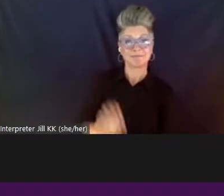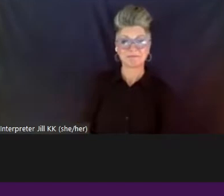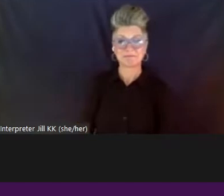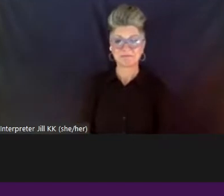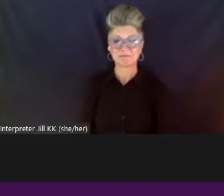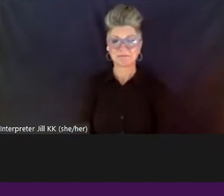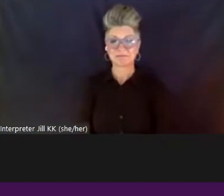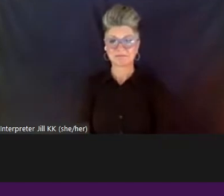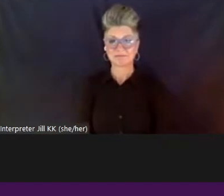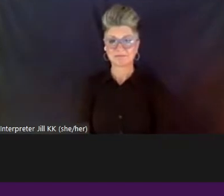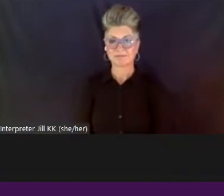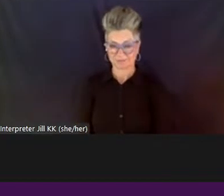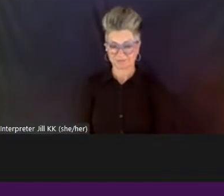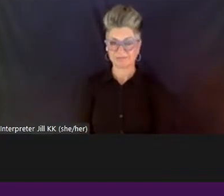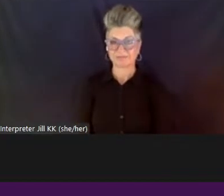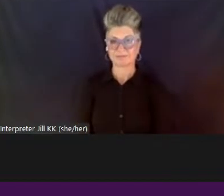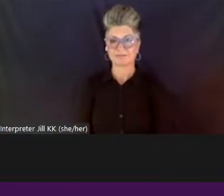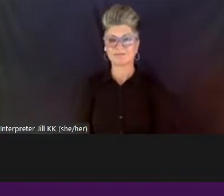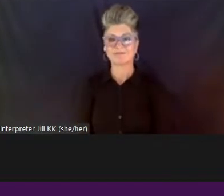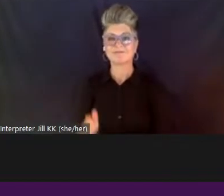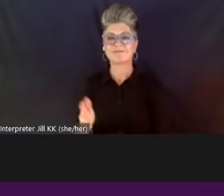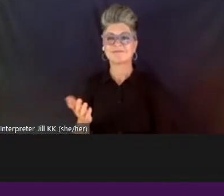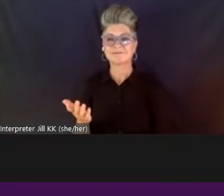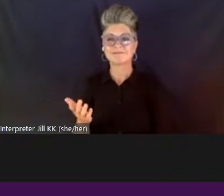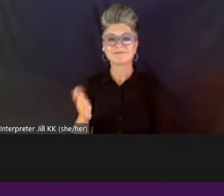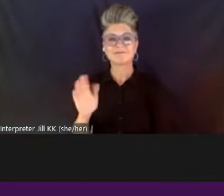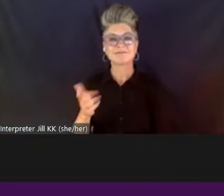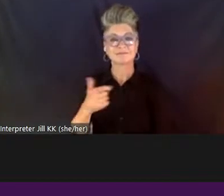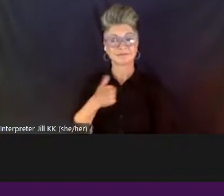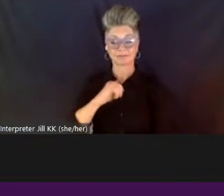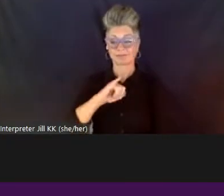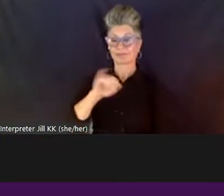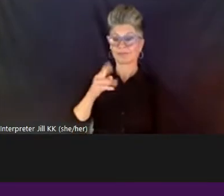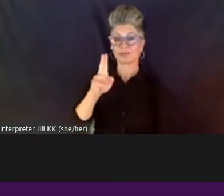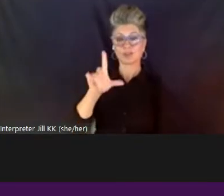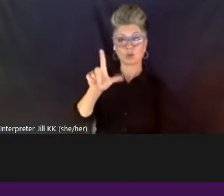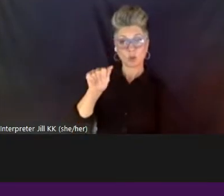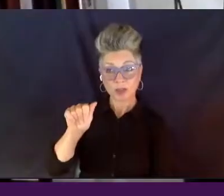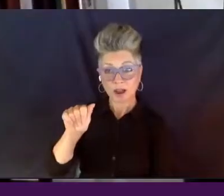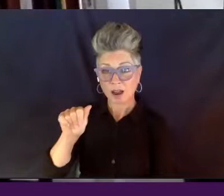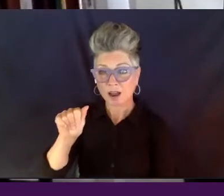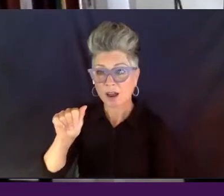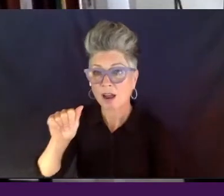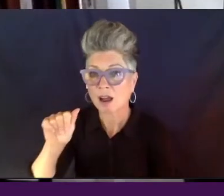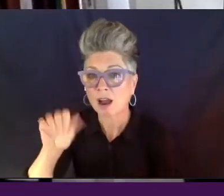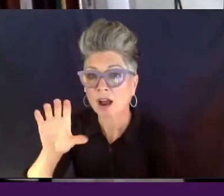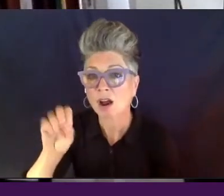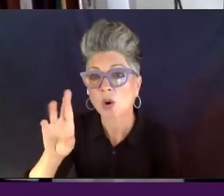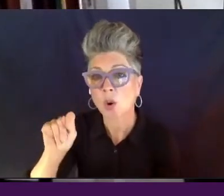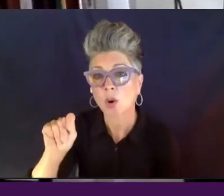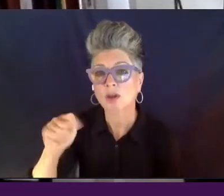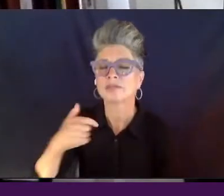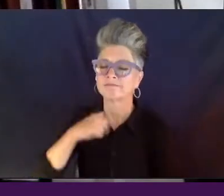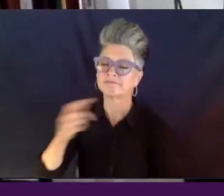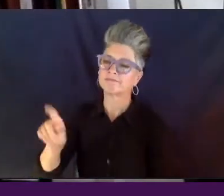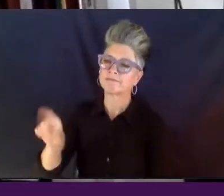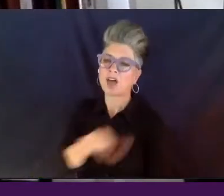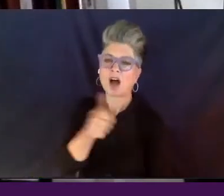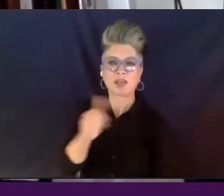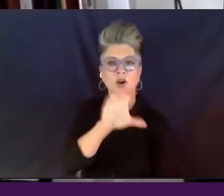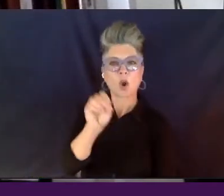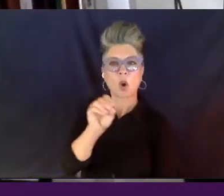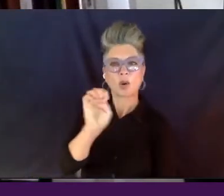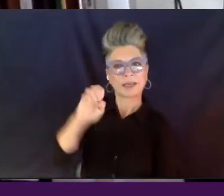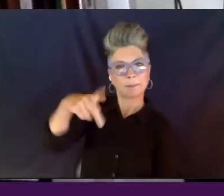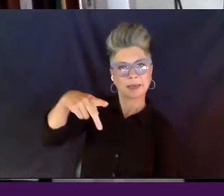Oh, you're muted, Julia. Hi, I'm Julia Court. I'm the other co-EP with Chris.